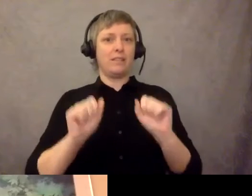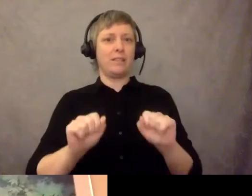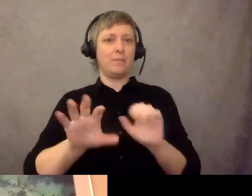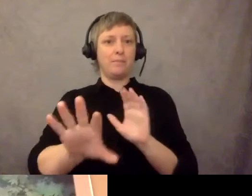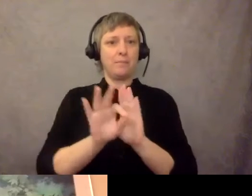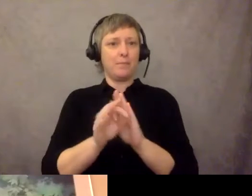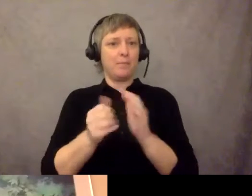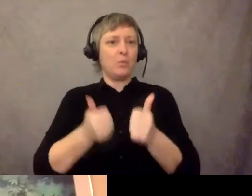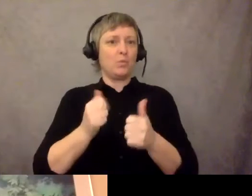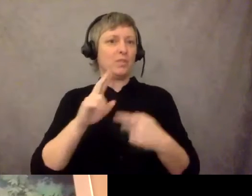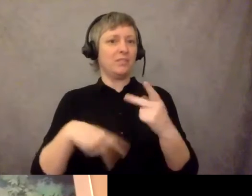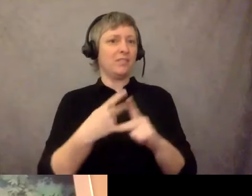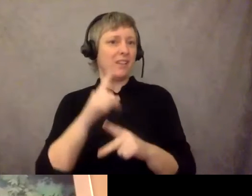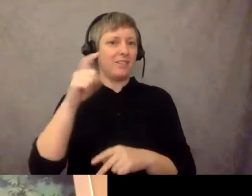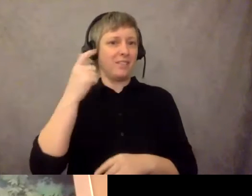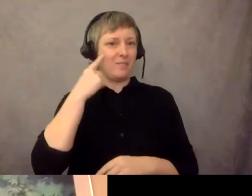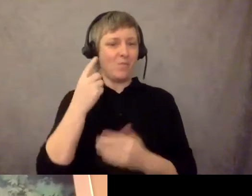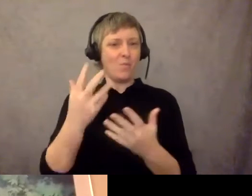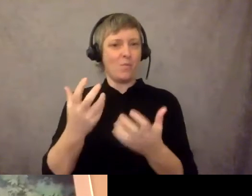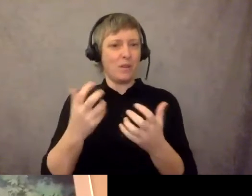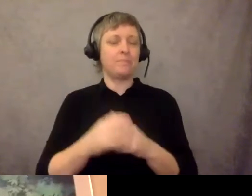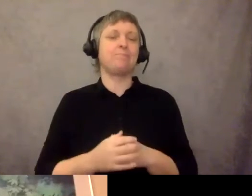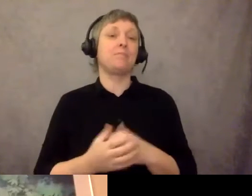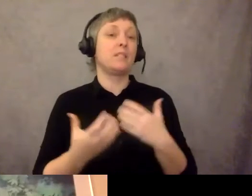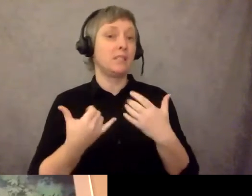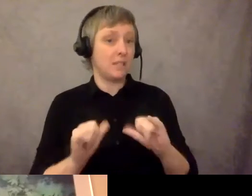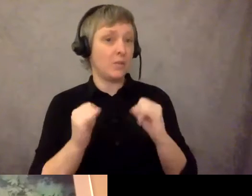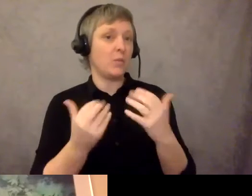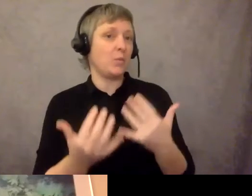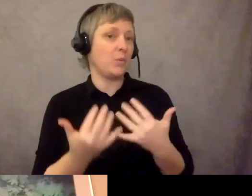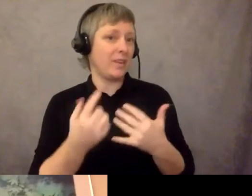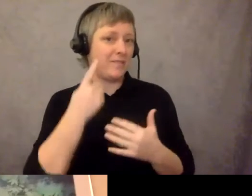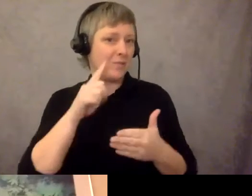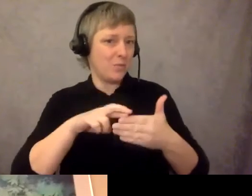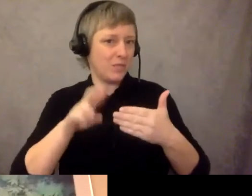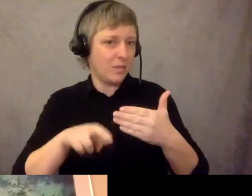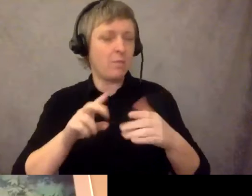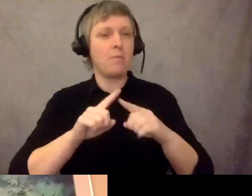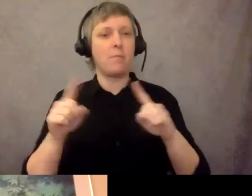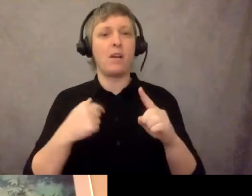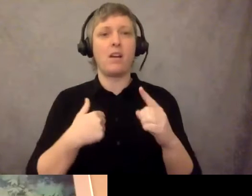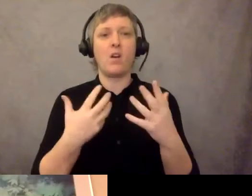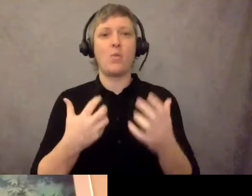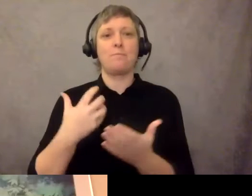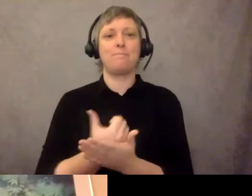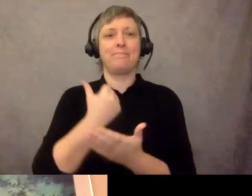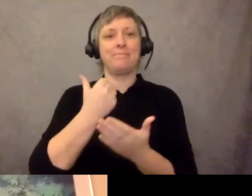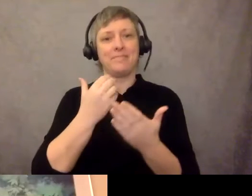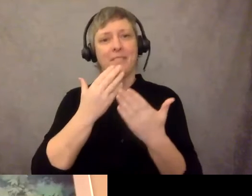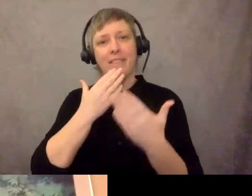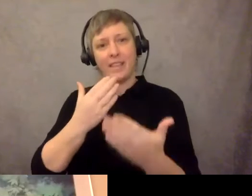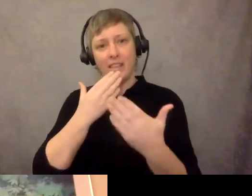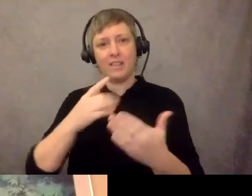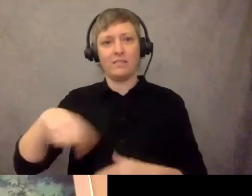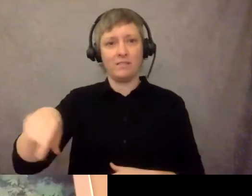results. But it certainly would be remiss in not thanking folks for all the huge effort that's gone in